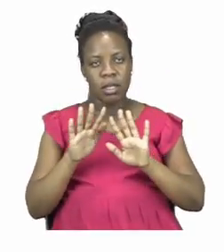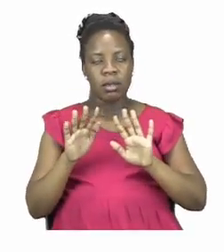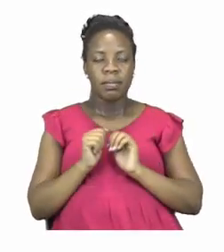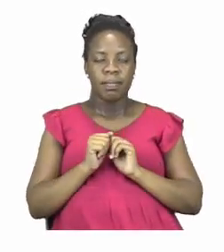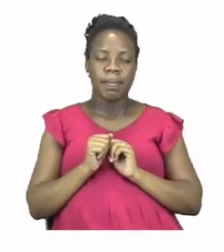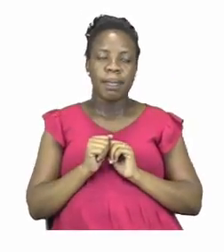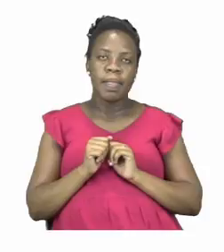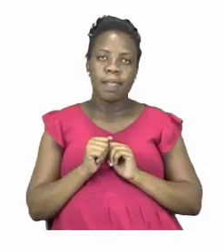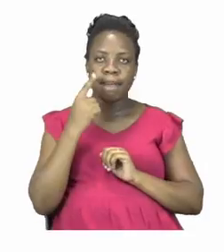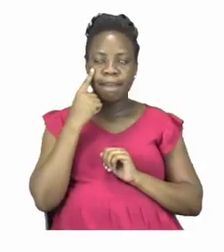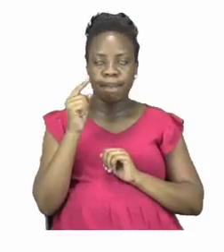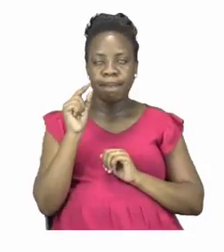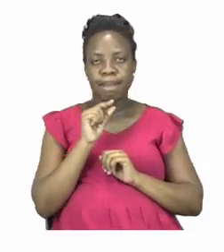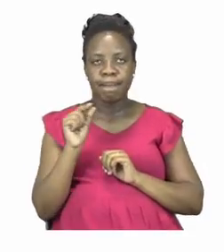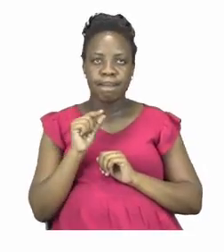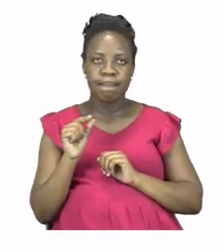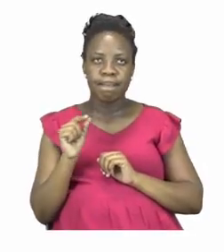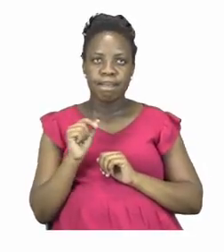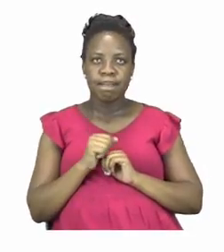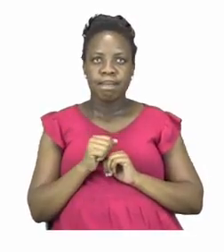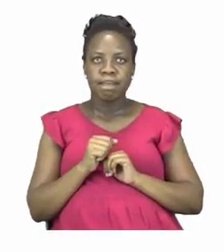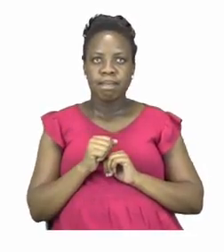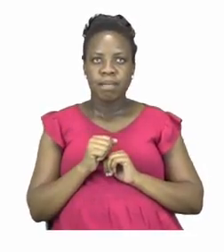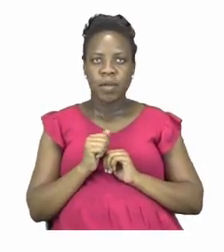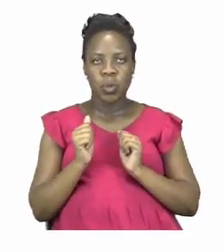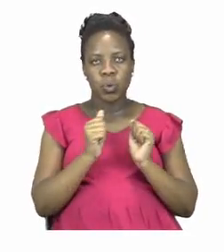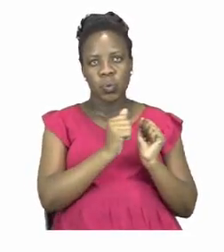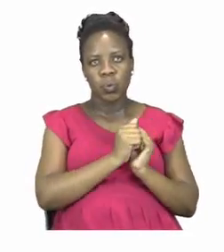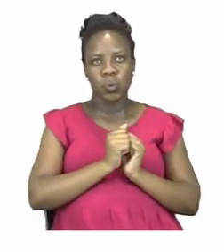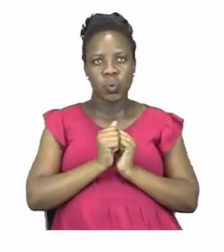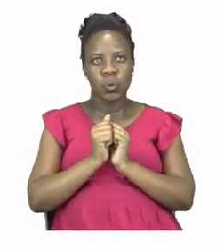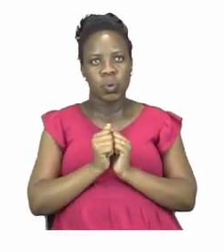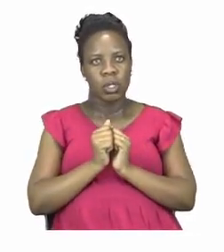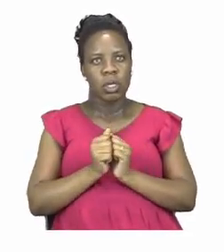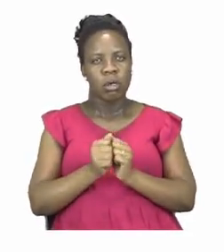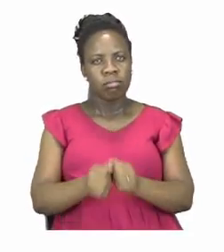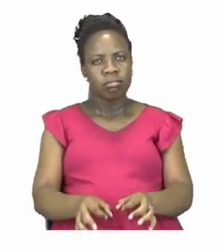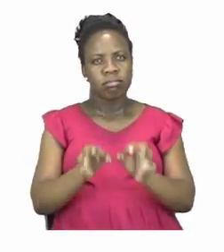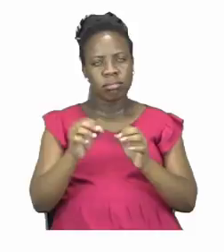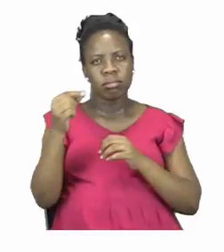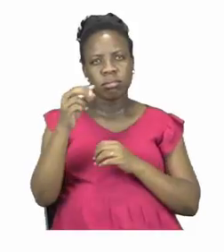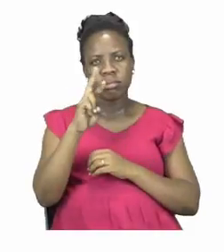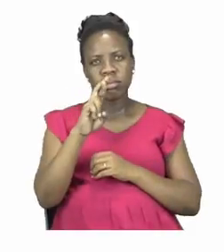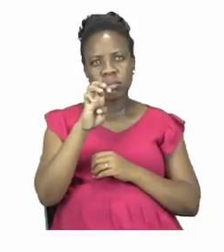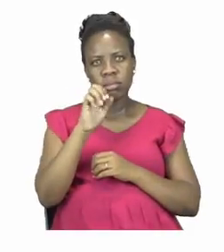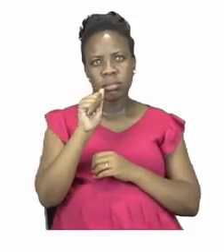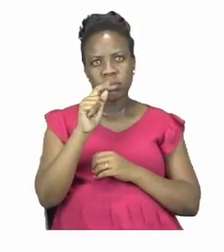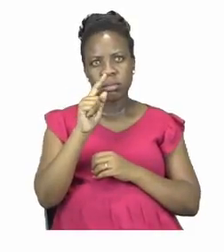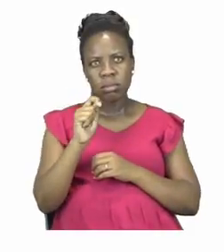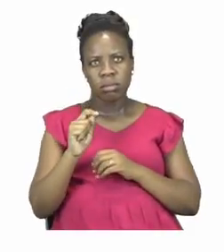all these sight words. These words are together, great, different, enough,